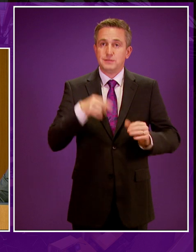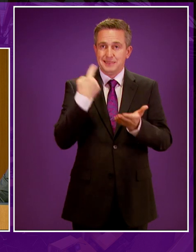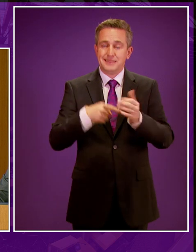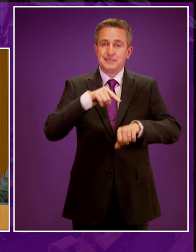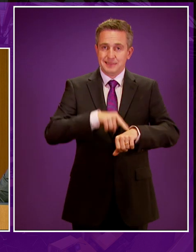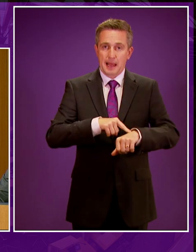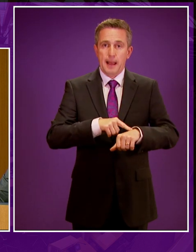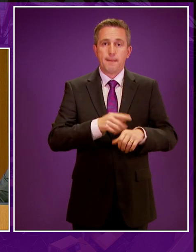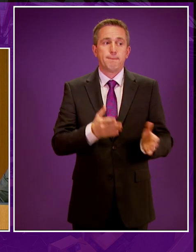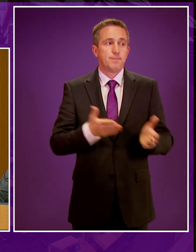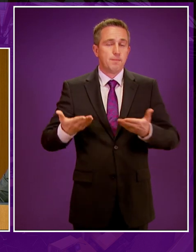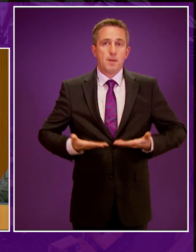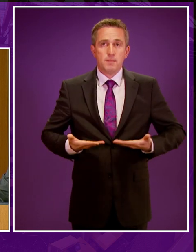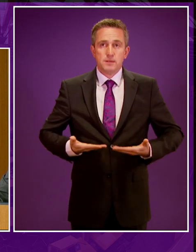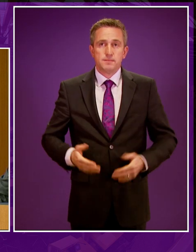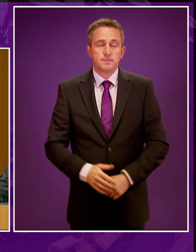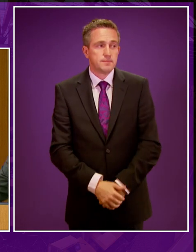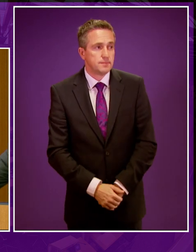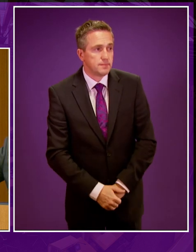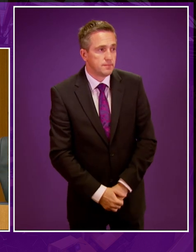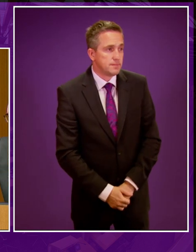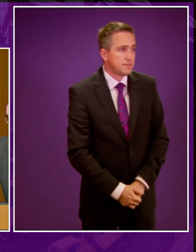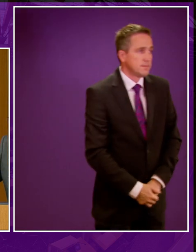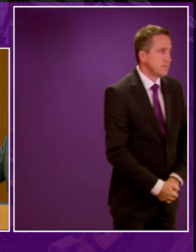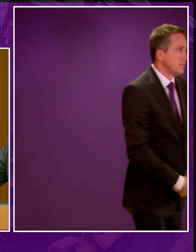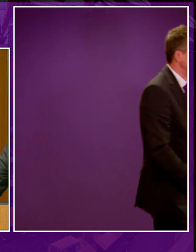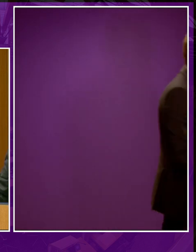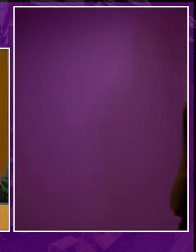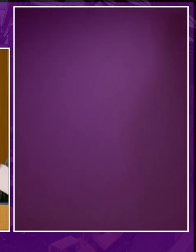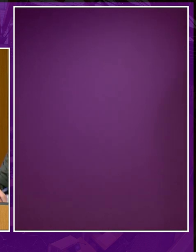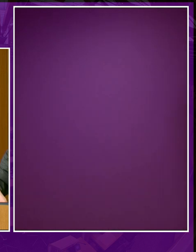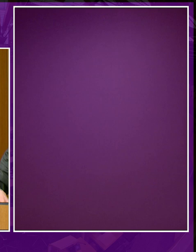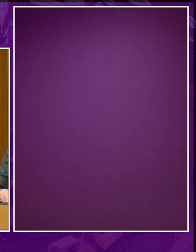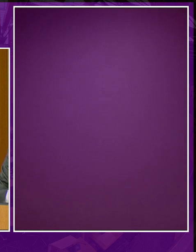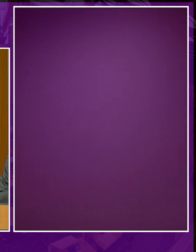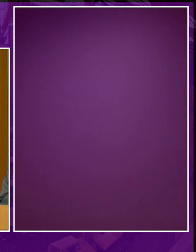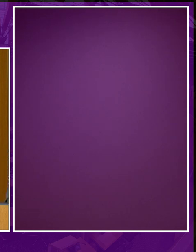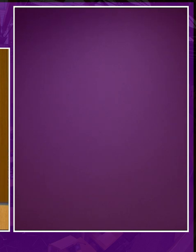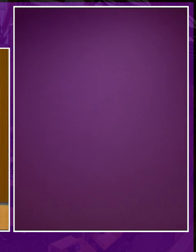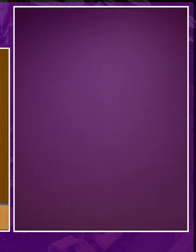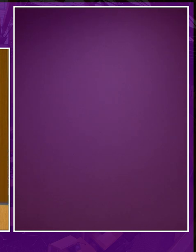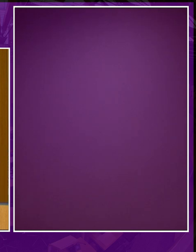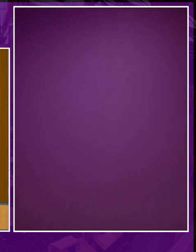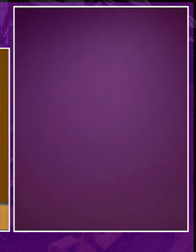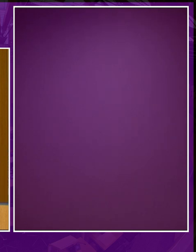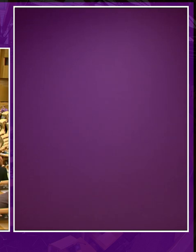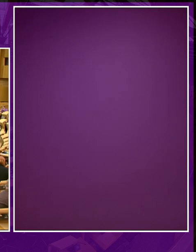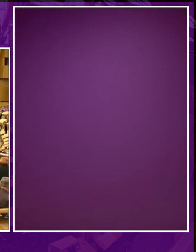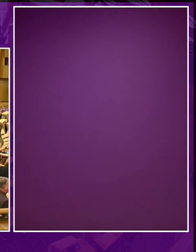time. We'll move now to members' business in the name of Lewis MacDonald on helicopter safety. We'll just take a few moments for members to change seats.